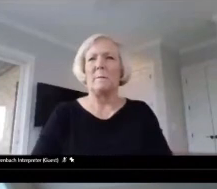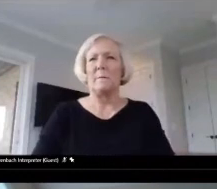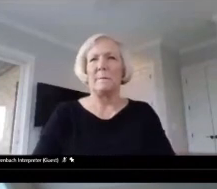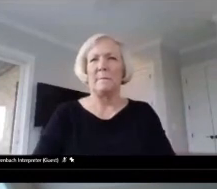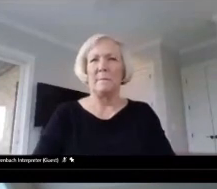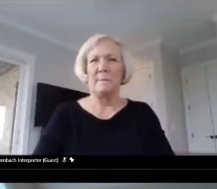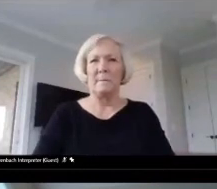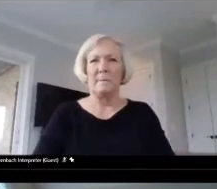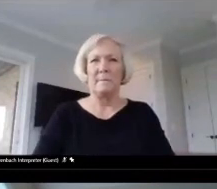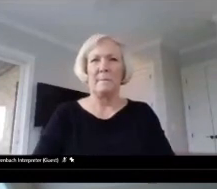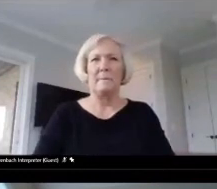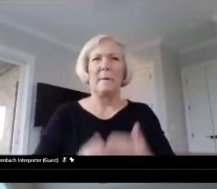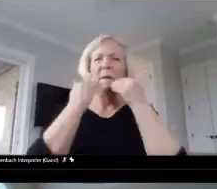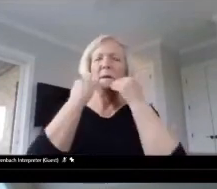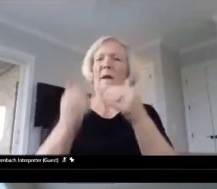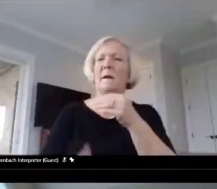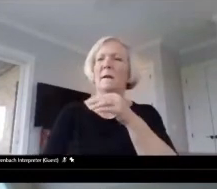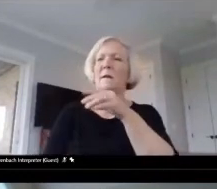Thank you, Dr. Hines.